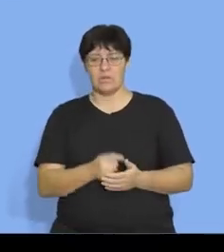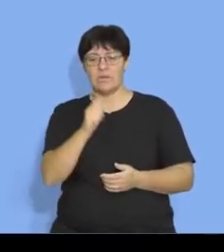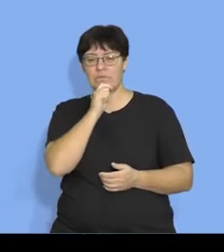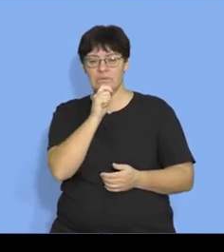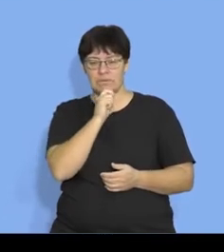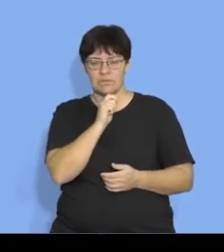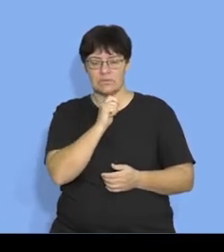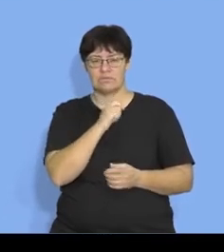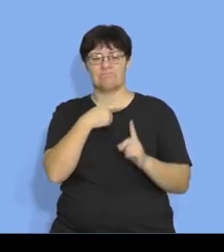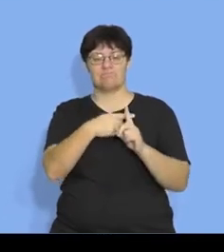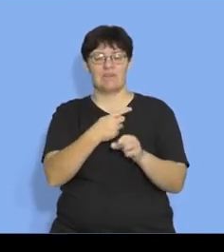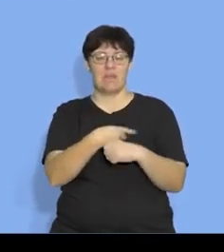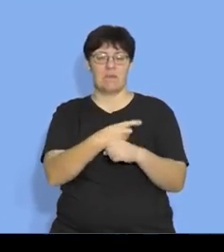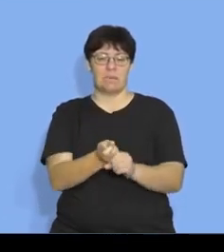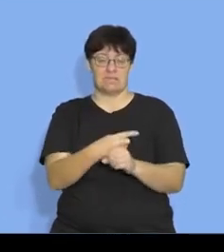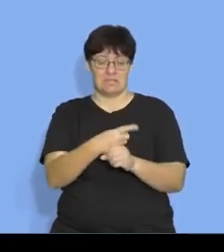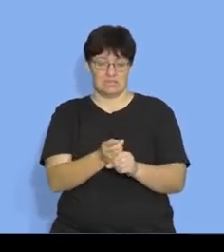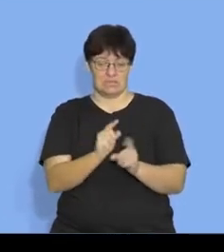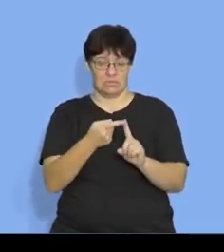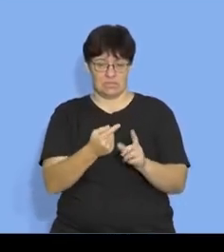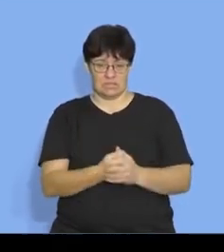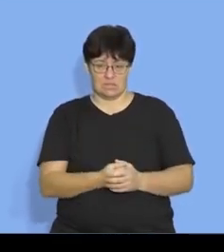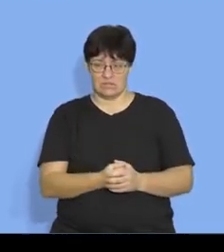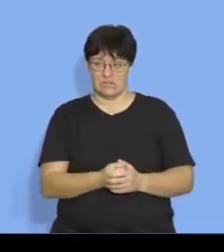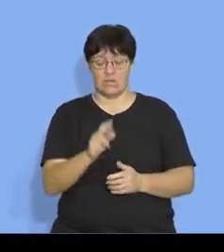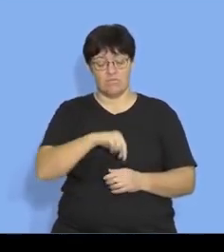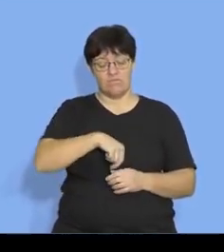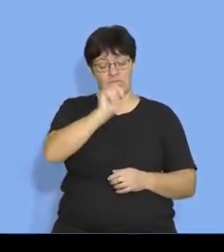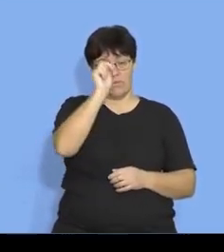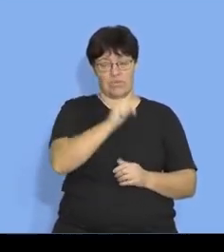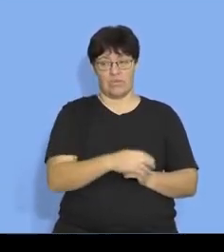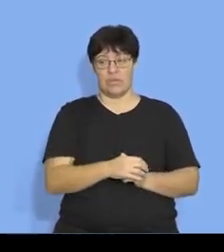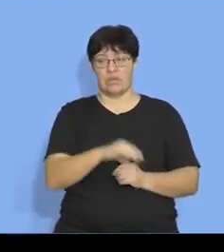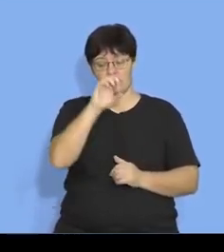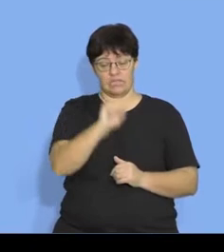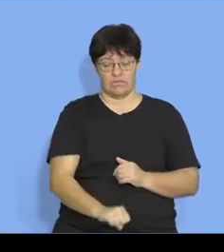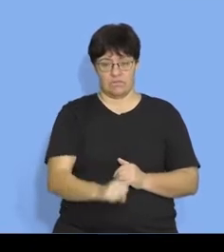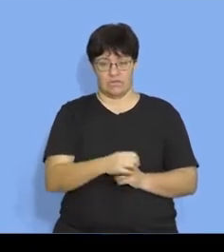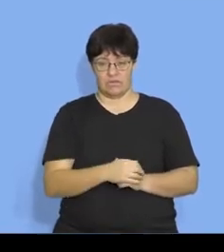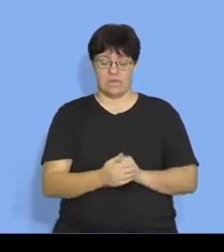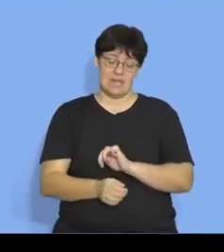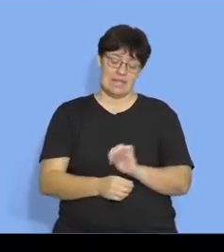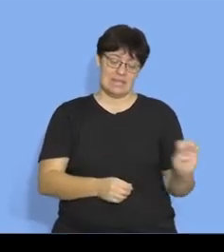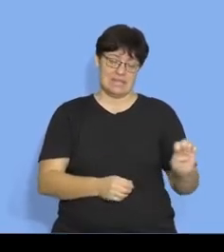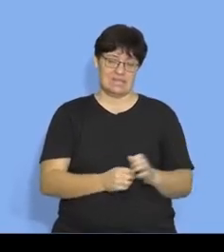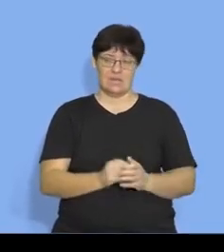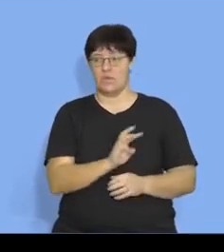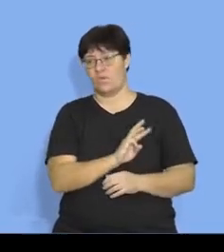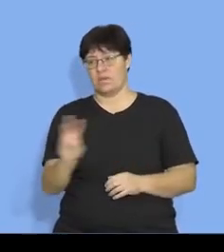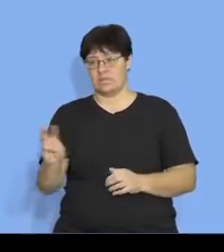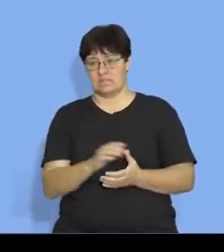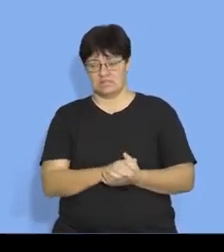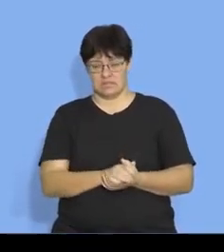same thing we're going to use the cardinal points in other words north south east